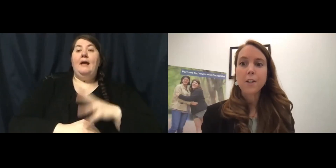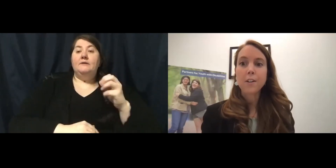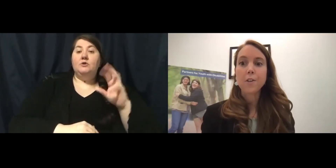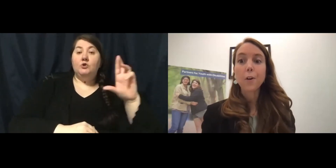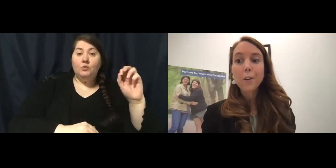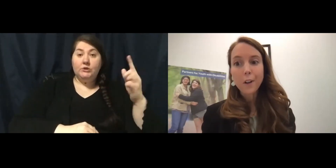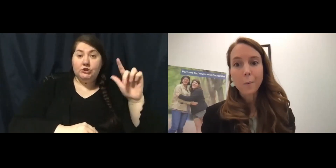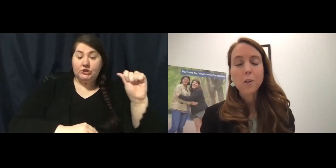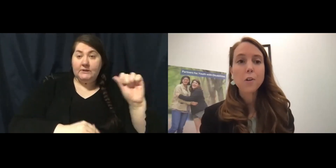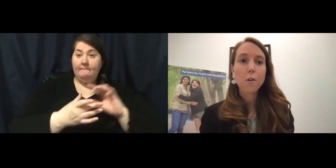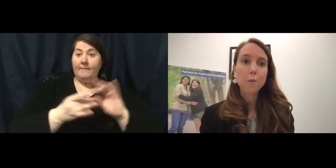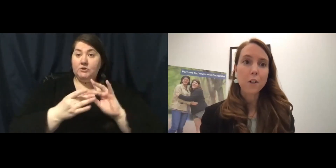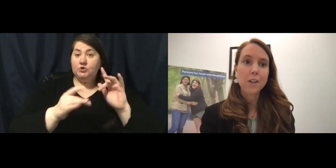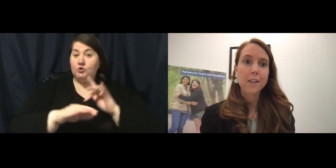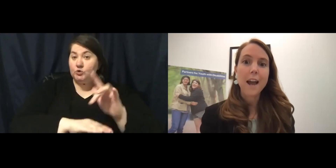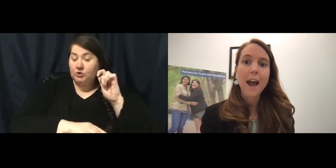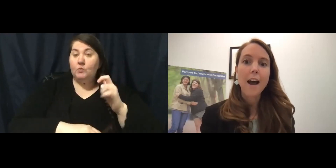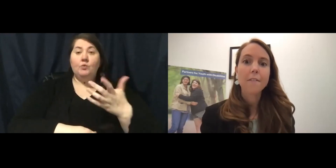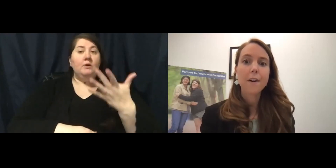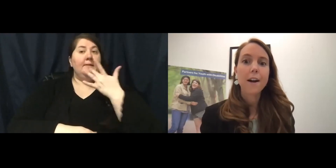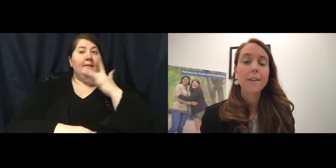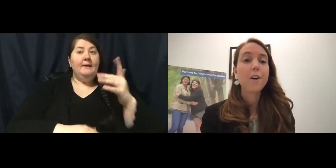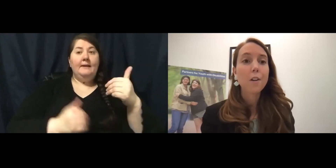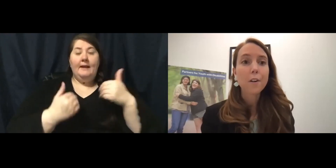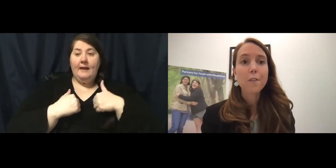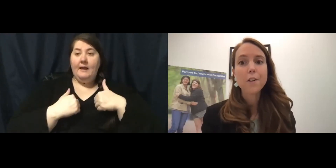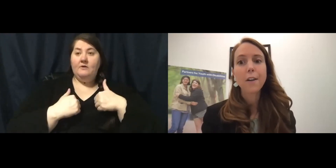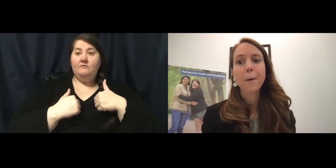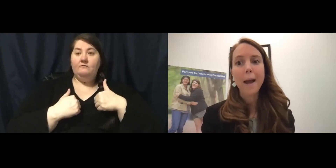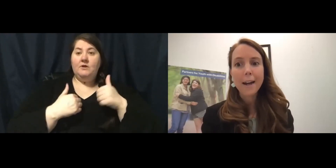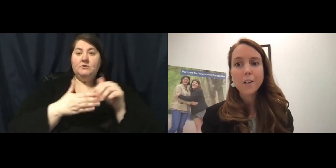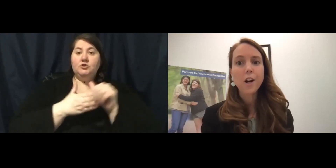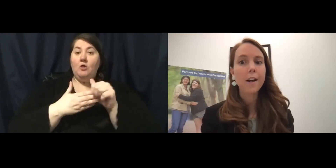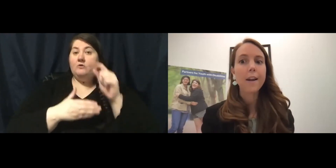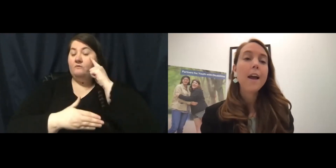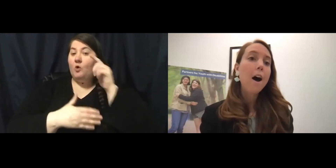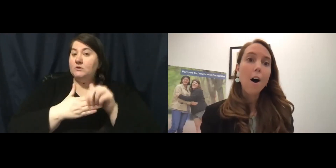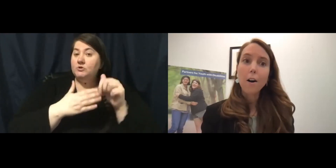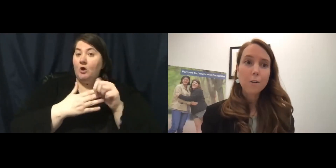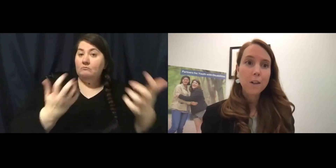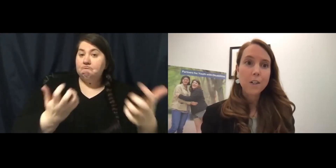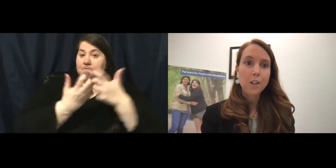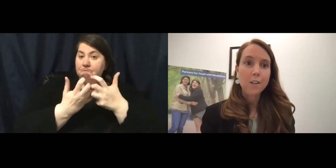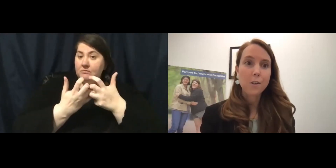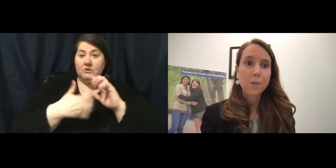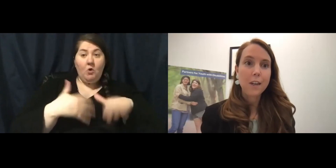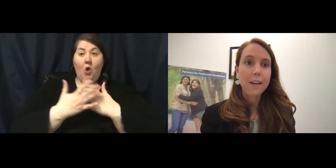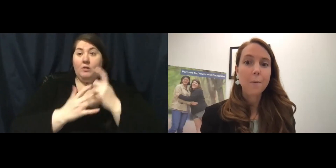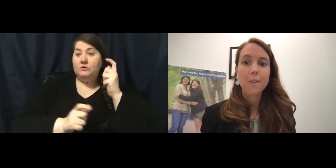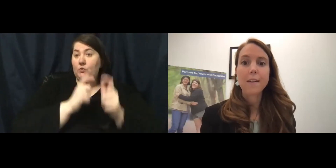mentioned earlier, we're so fortunate to have a dollar for dollar match on all donations